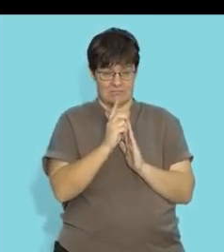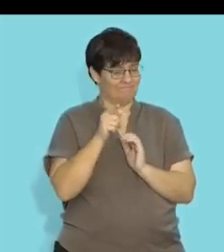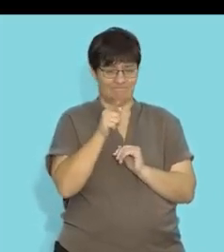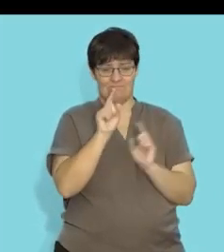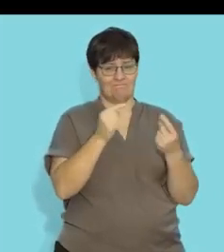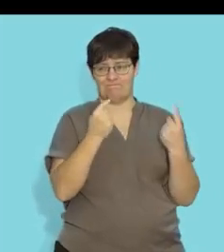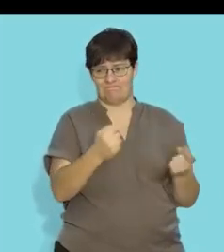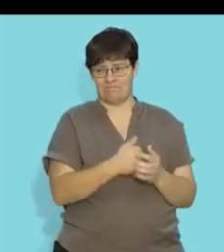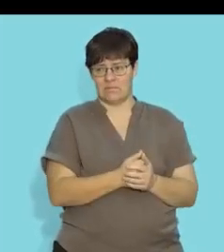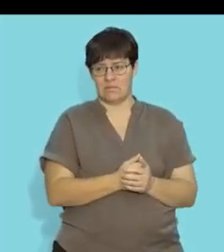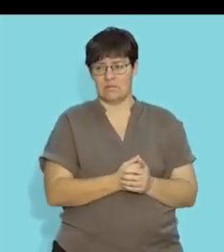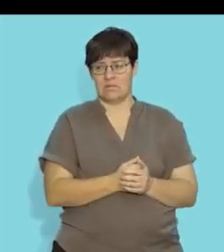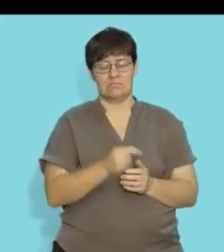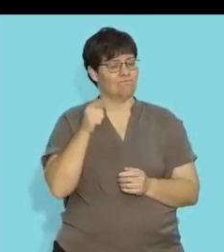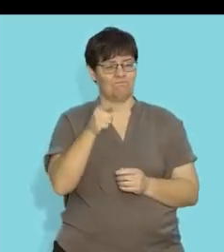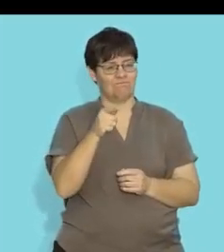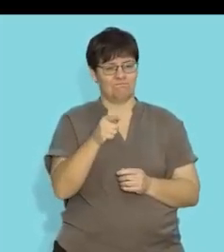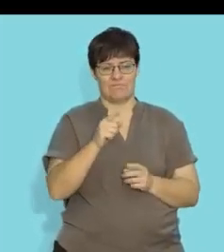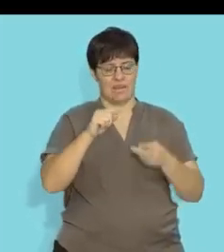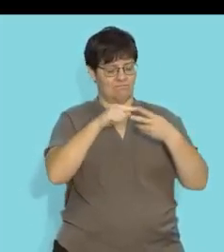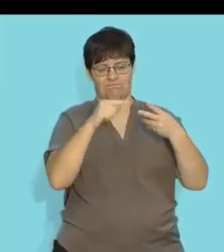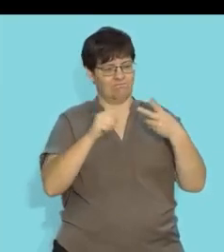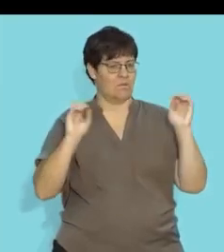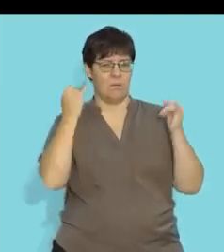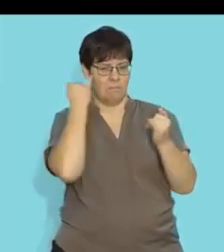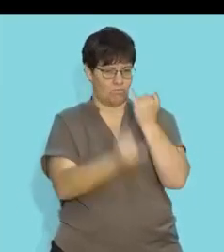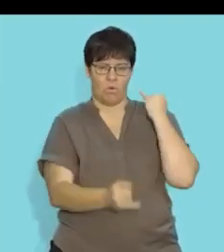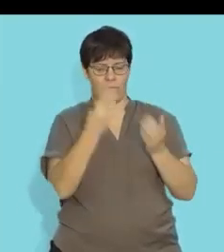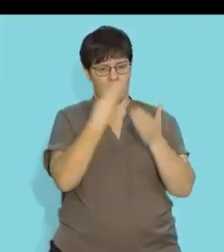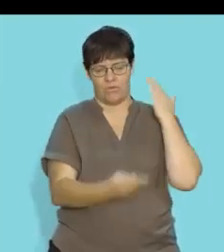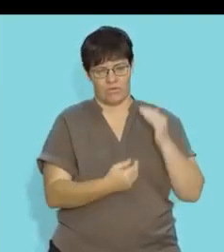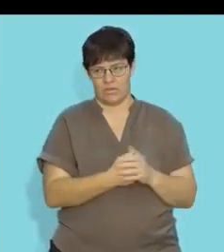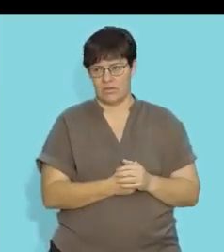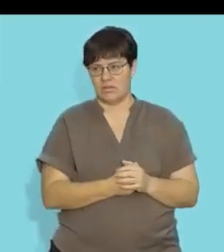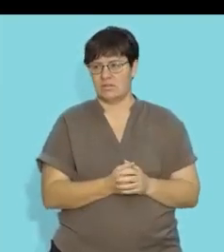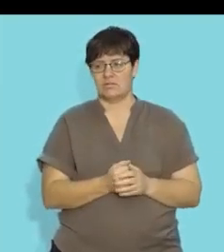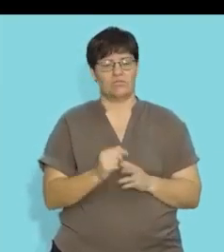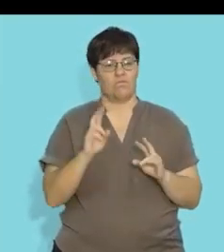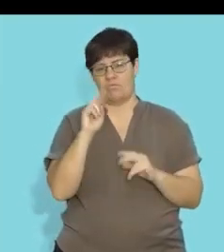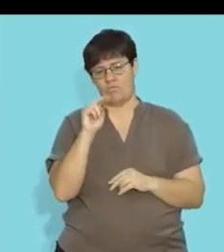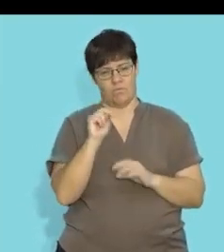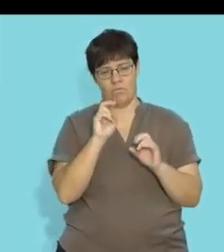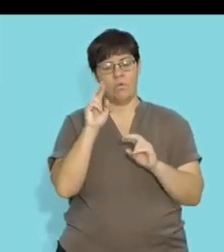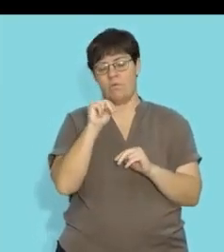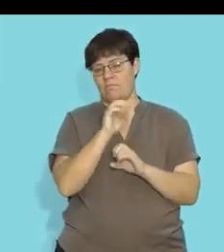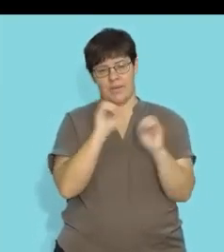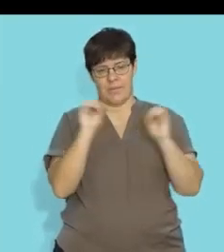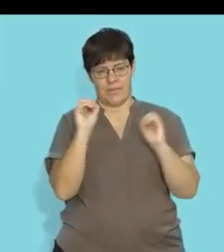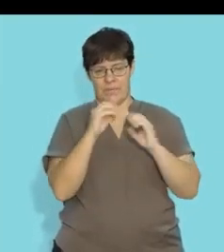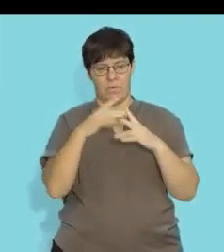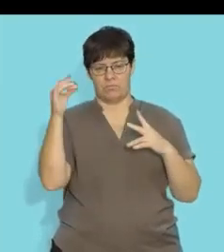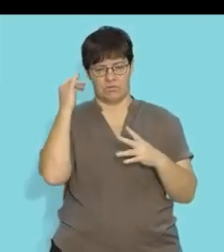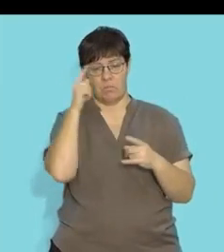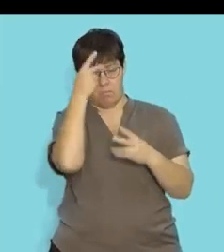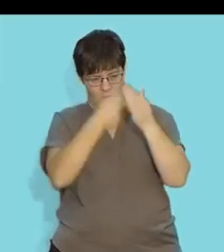uterus and hence in this none of these are correct and so we've got to illustrate clearly that none of these options are